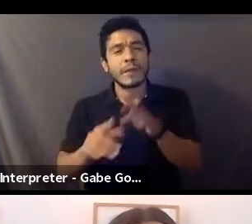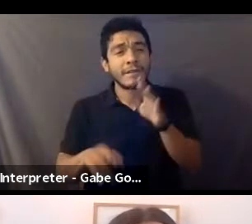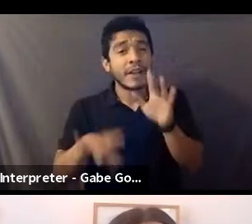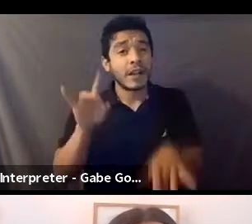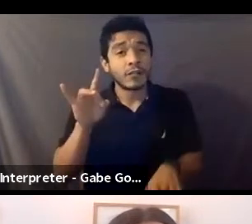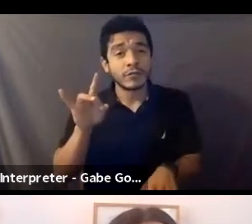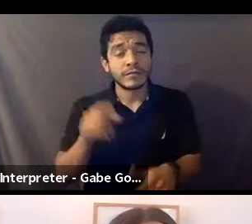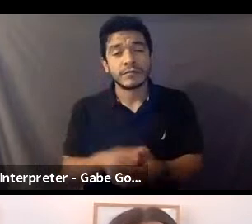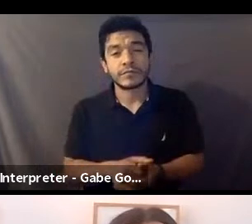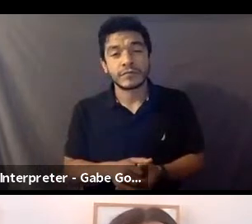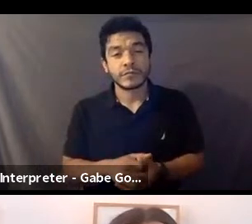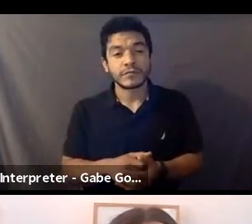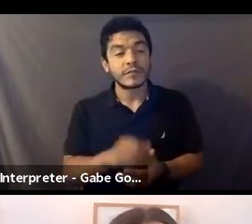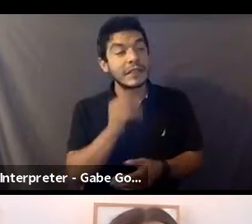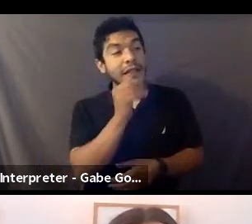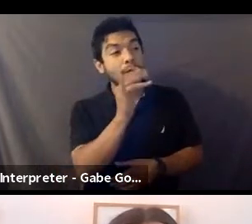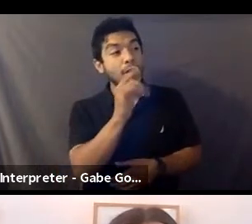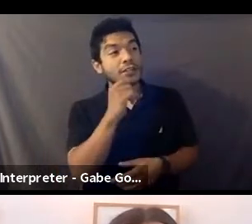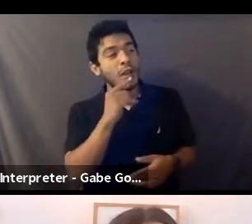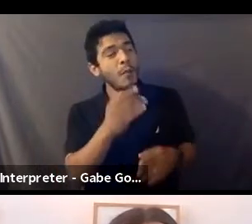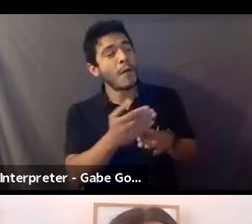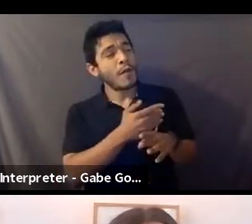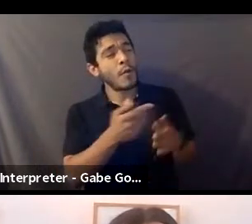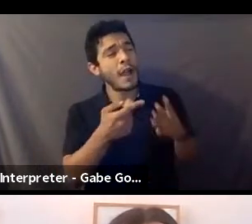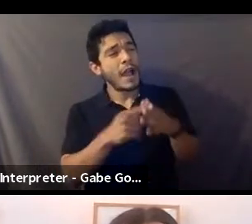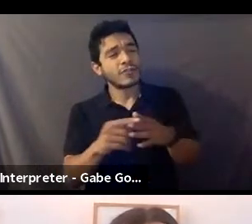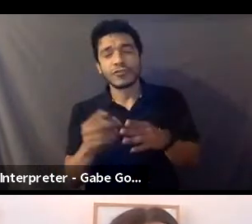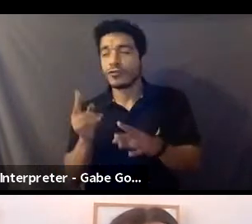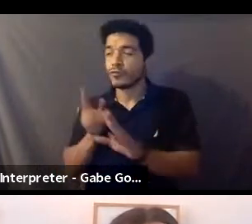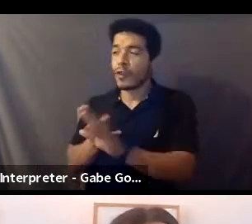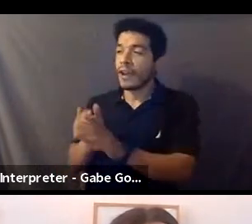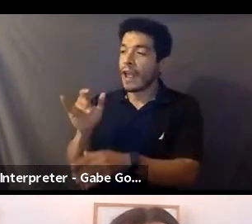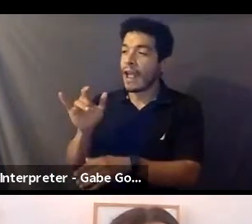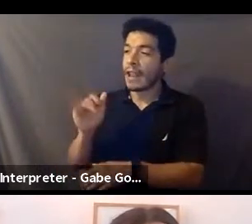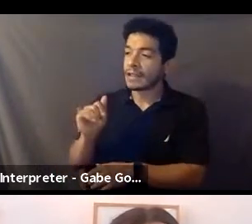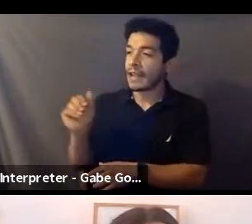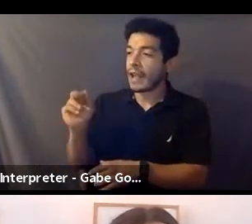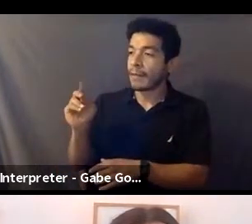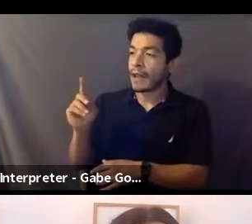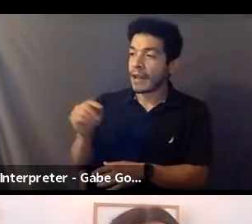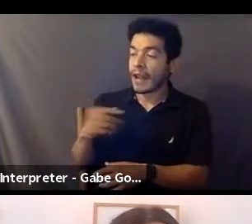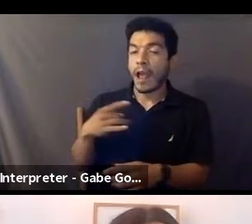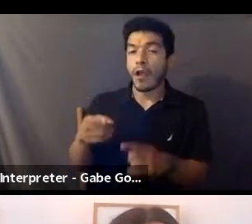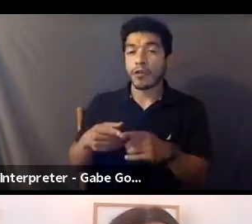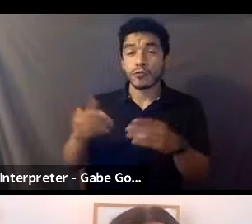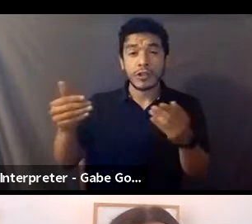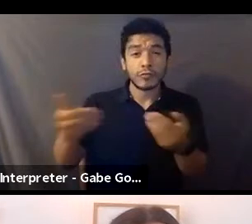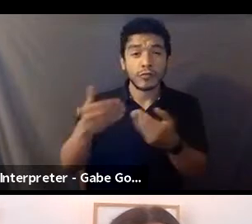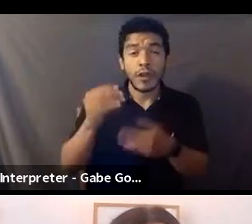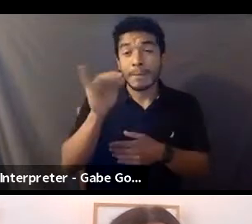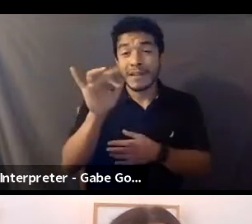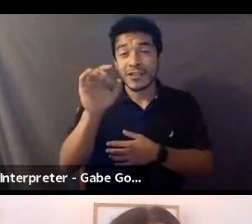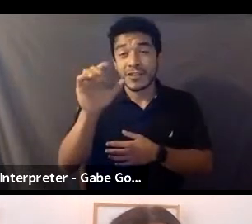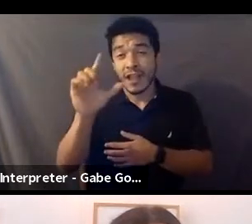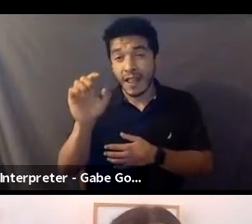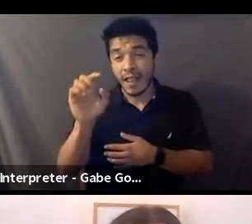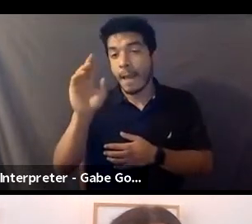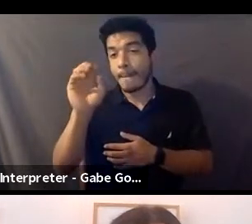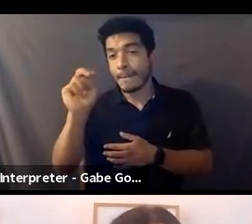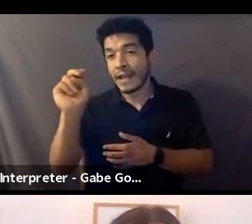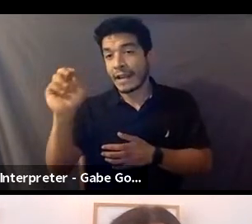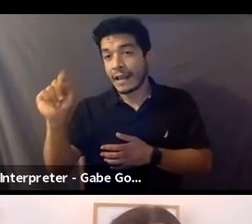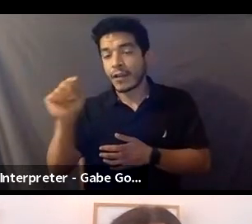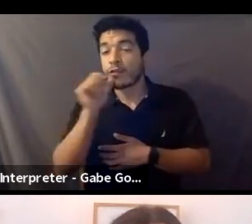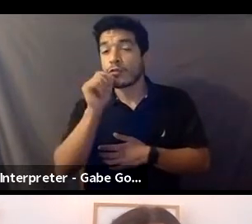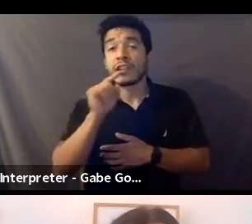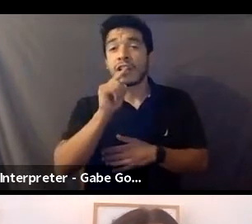before we actually go to Alicia and Amanda, I would like to introduce Michelle Bennett, who's actually been the